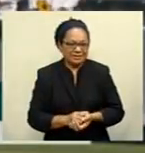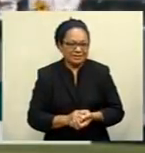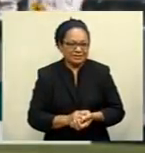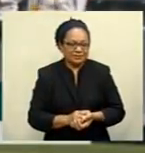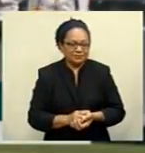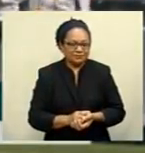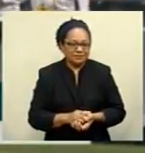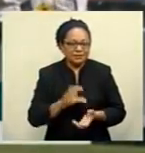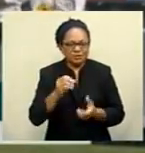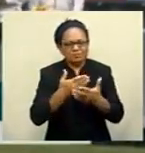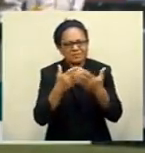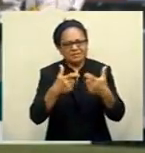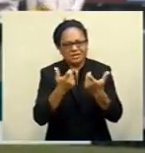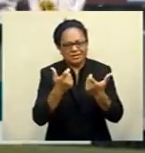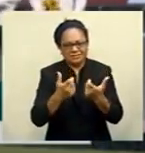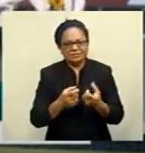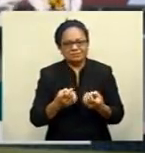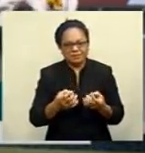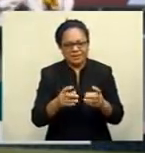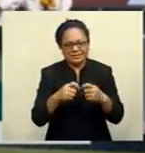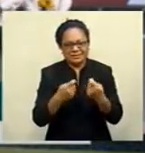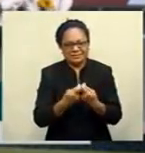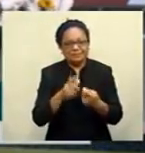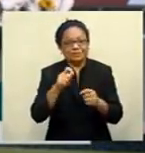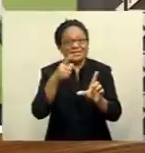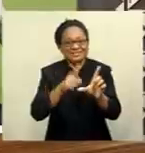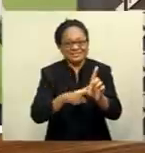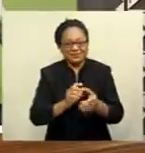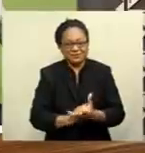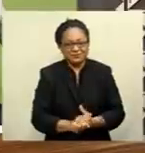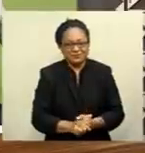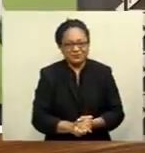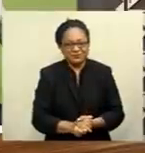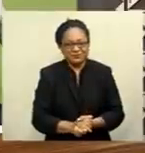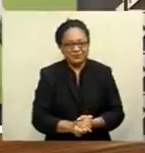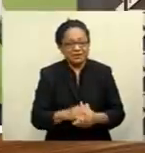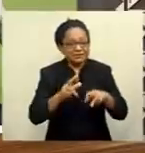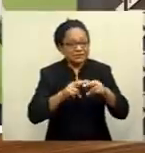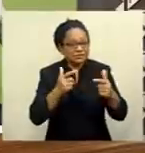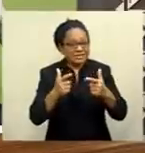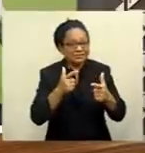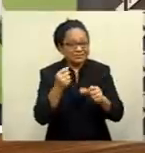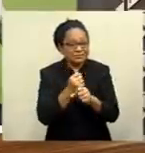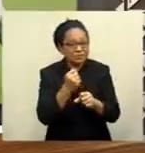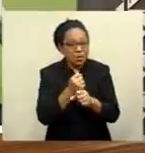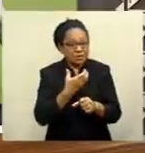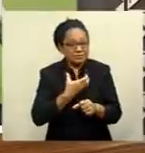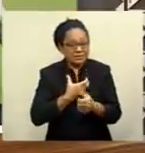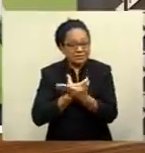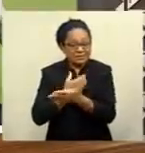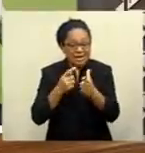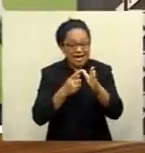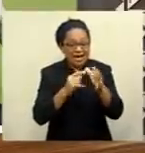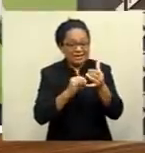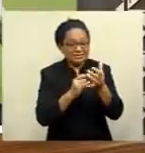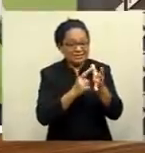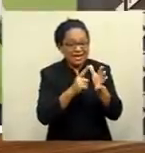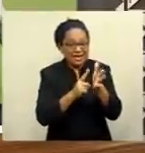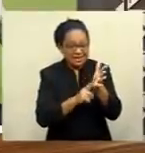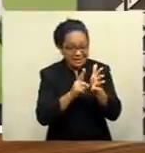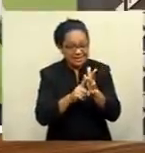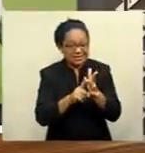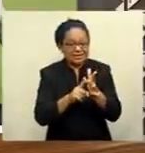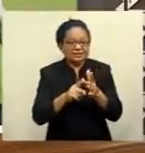Fiji forward. Karline Itavi, FBC Sports. Fiji 7's gold medalist Aseeli Tuibuaka has signed for